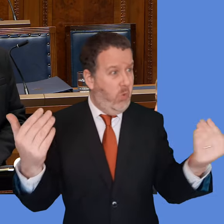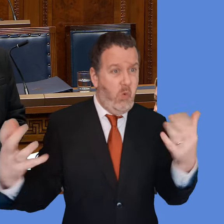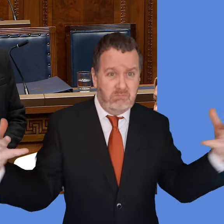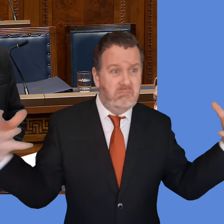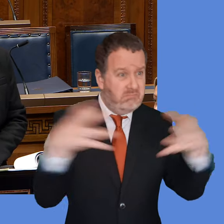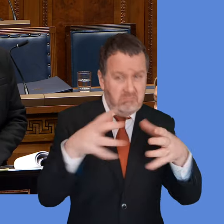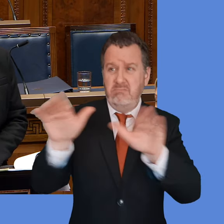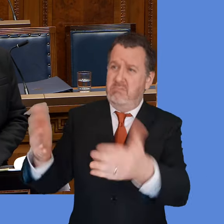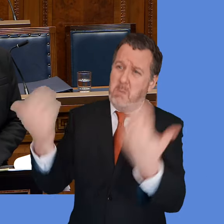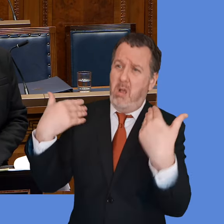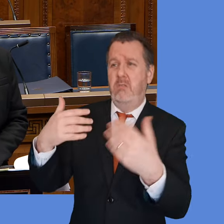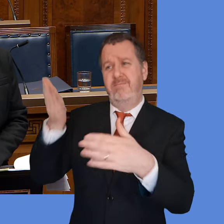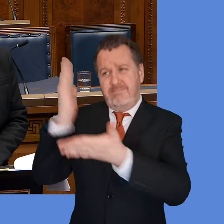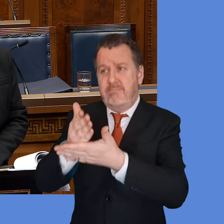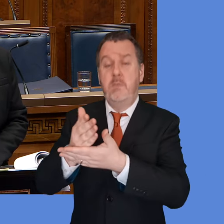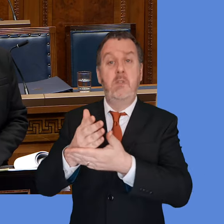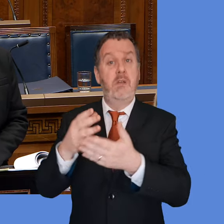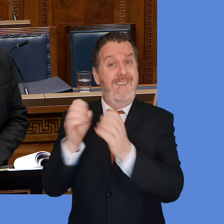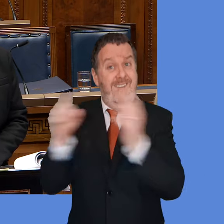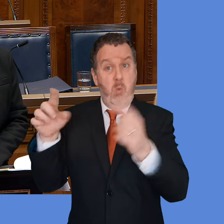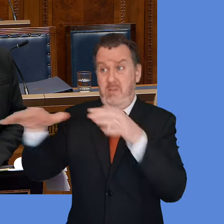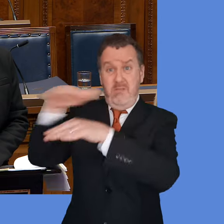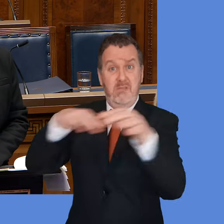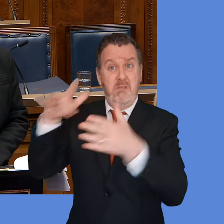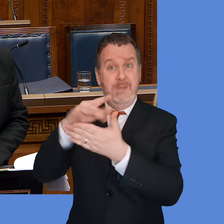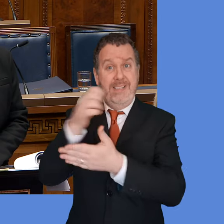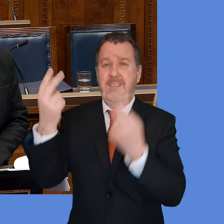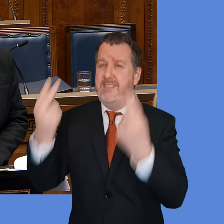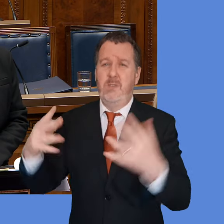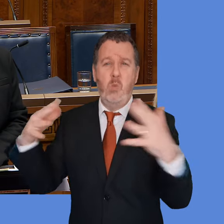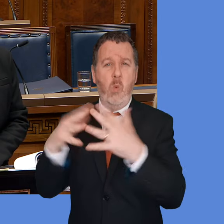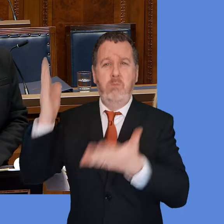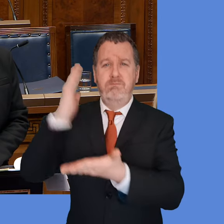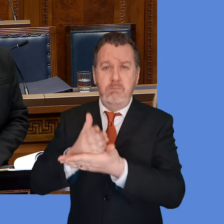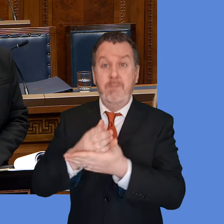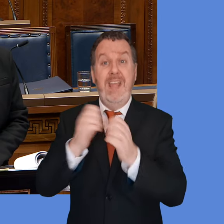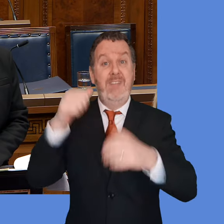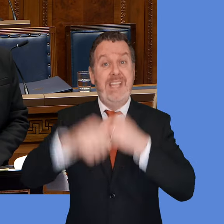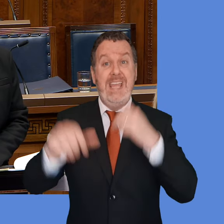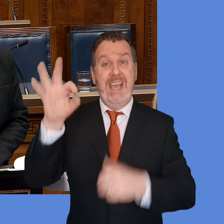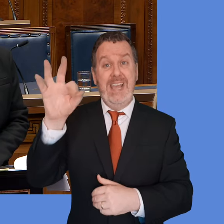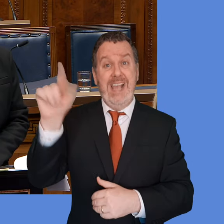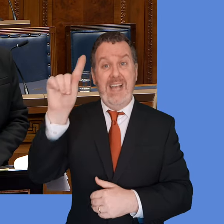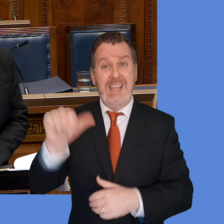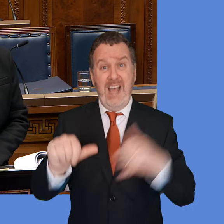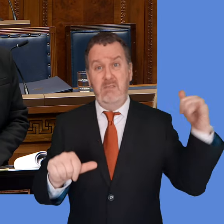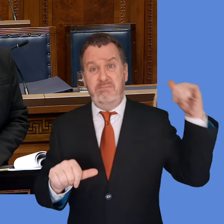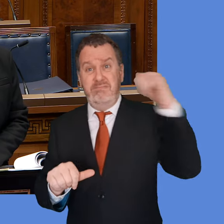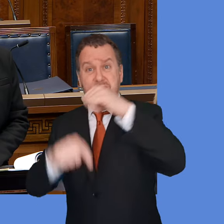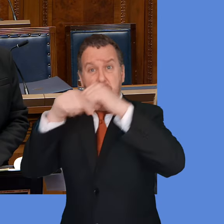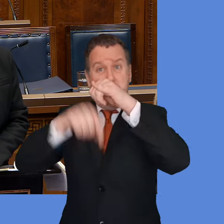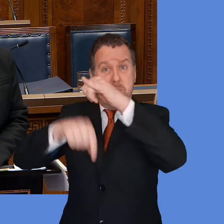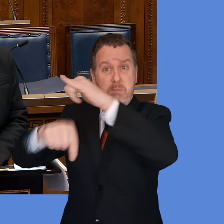sides, for everybody in the Middle East, they need this to stop. The bombardment every day of the people in Gaza, the Palestinian people, is